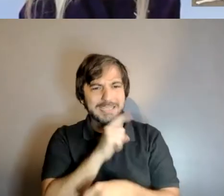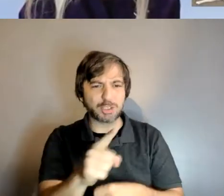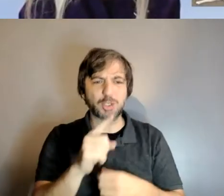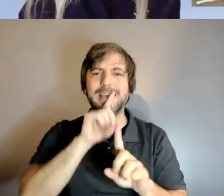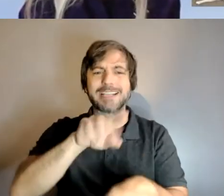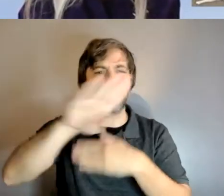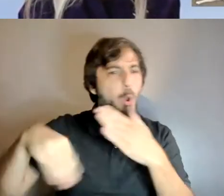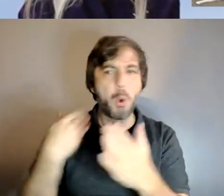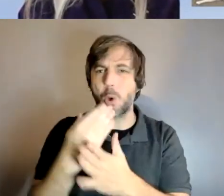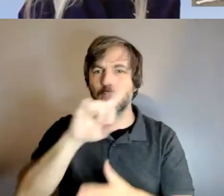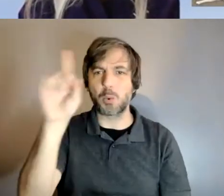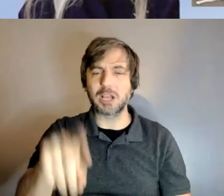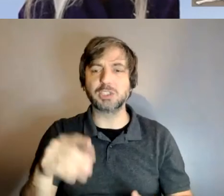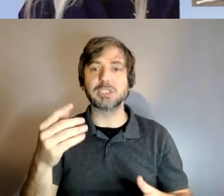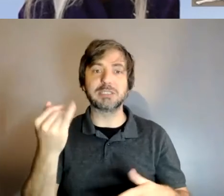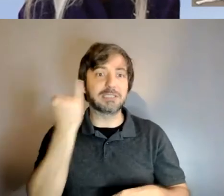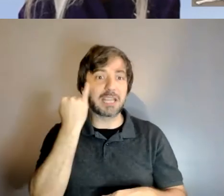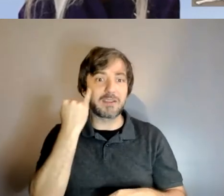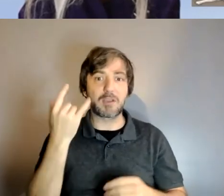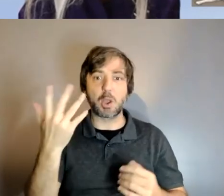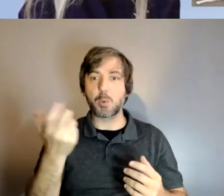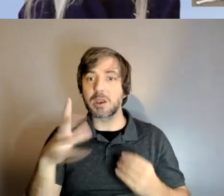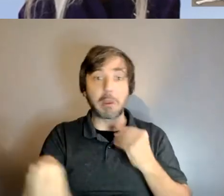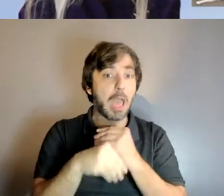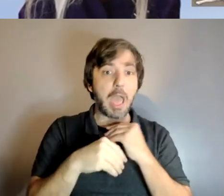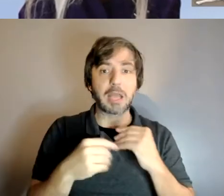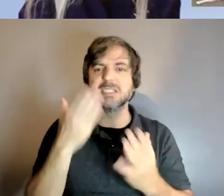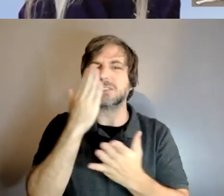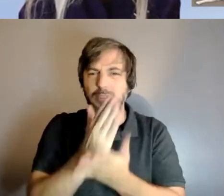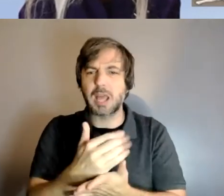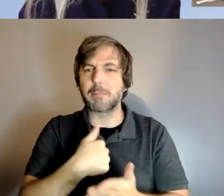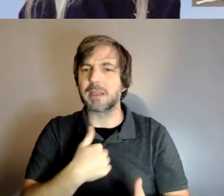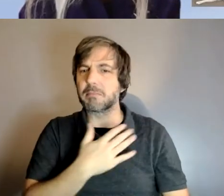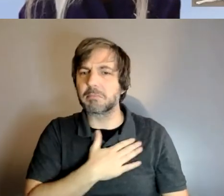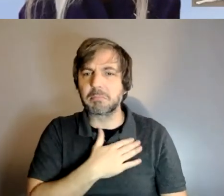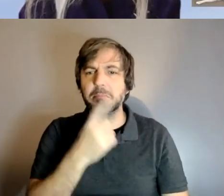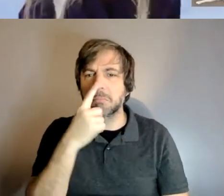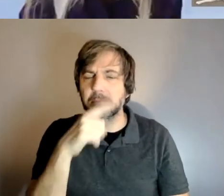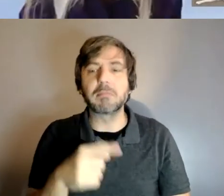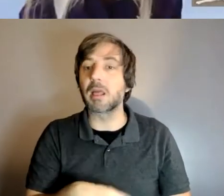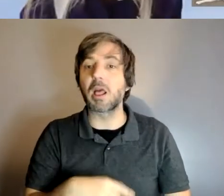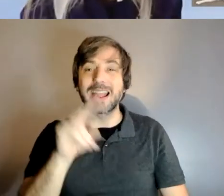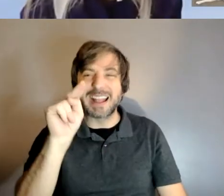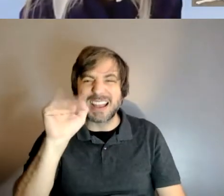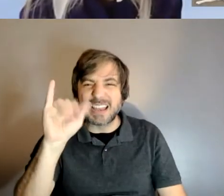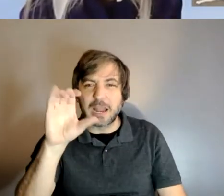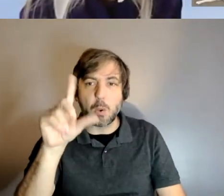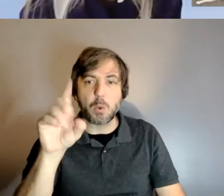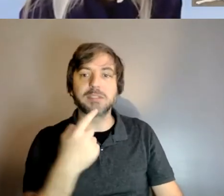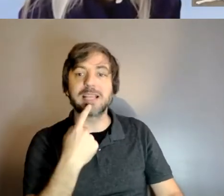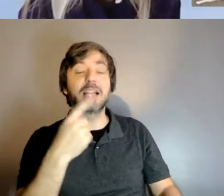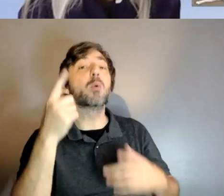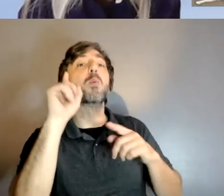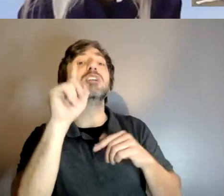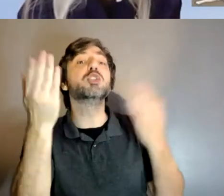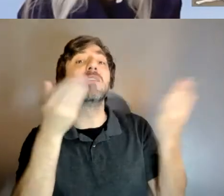um anybody stop me though if you want to throw anything else in there um throw something out real yes where service dogs can't go